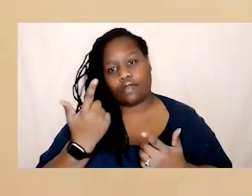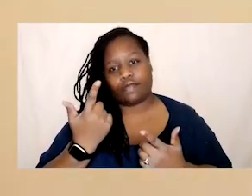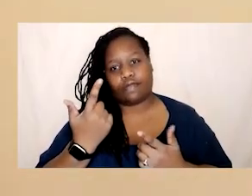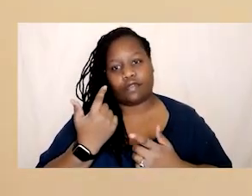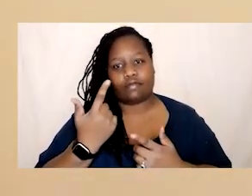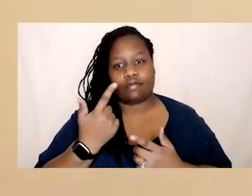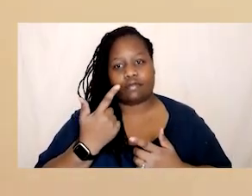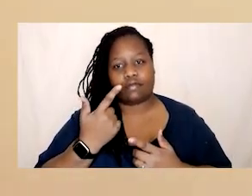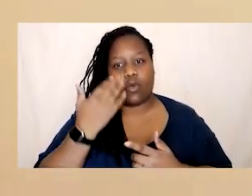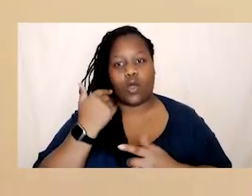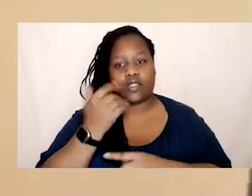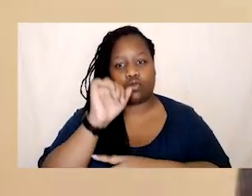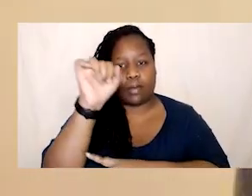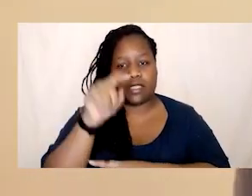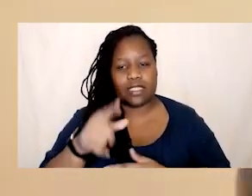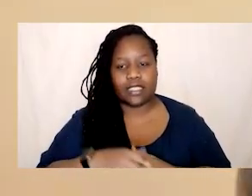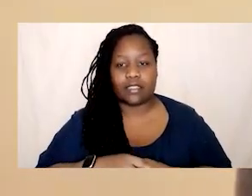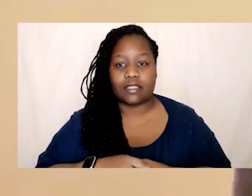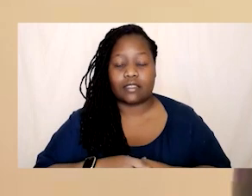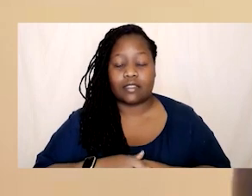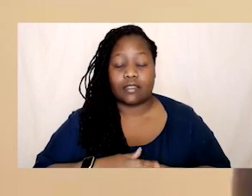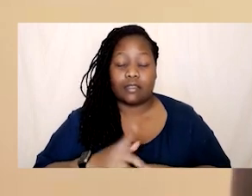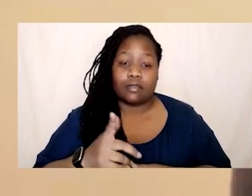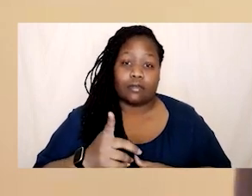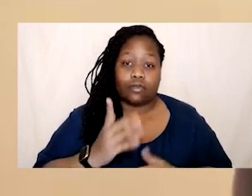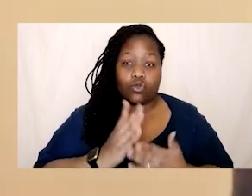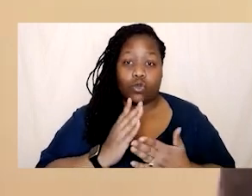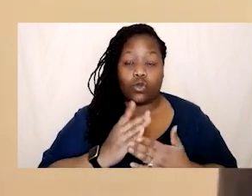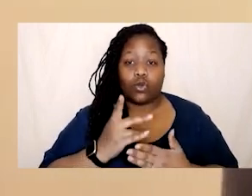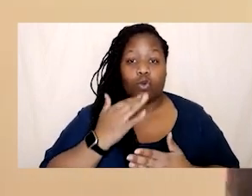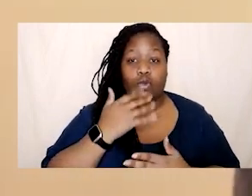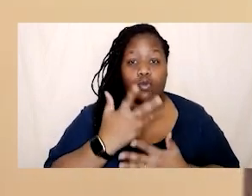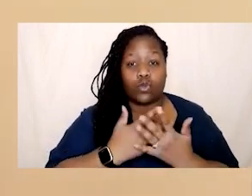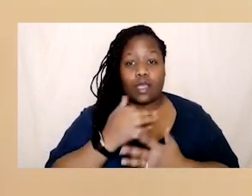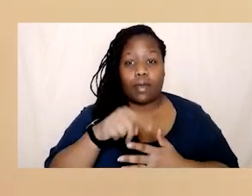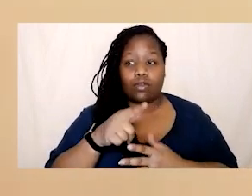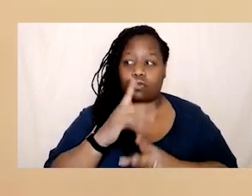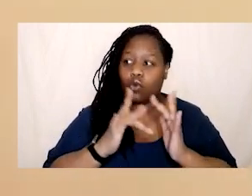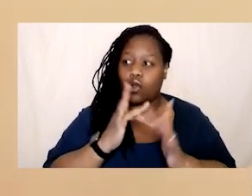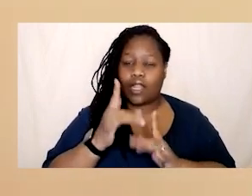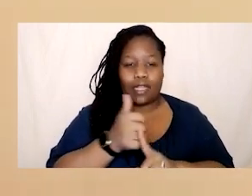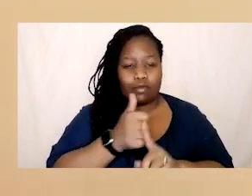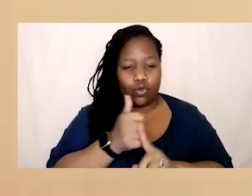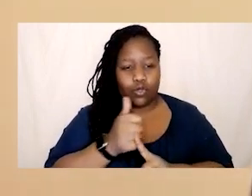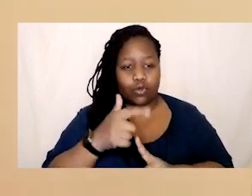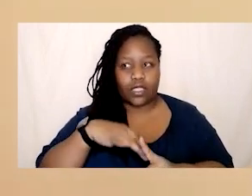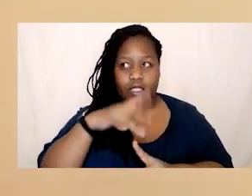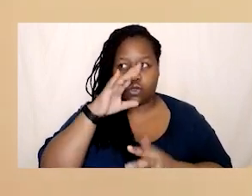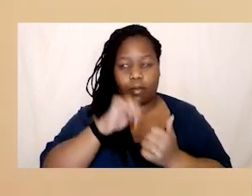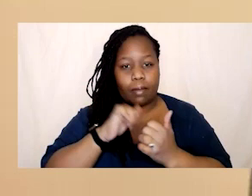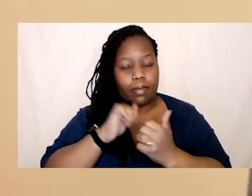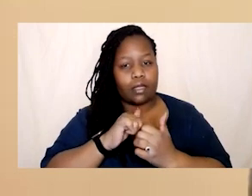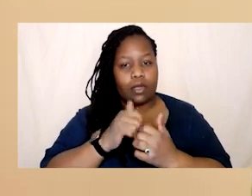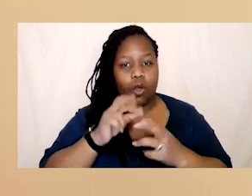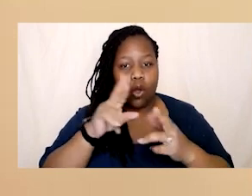is on the first thing you said about making sure when we're having this conversation about online abuse that it is done in a place of like hope and joyfulness and